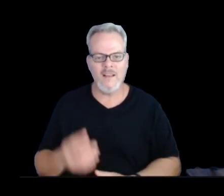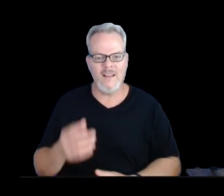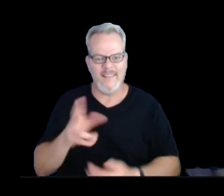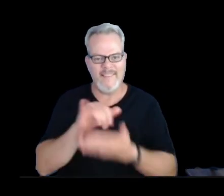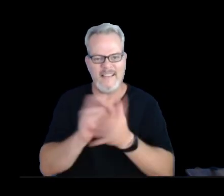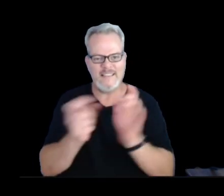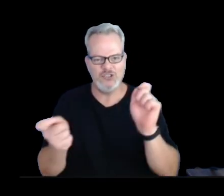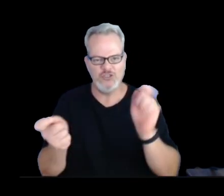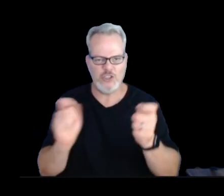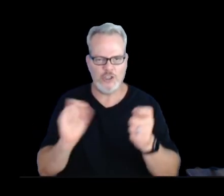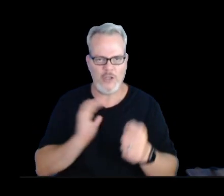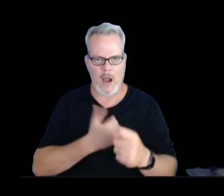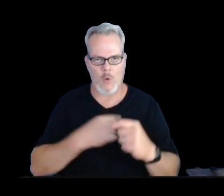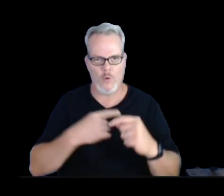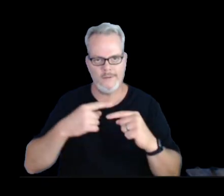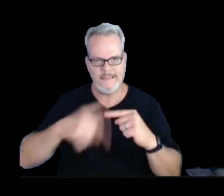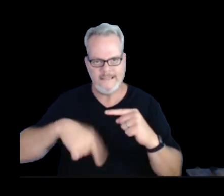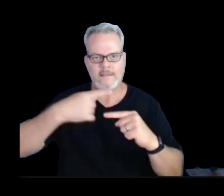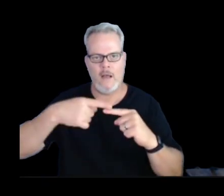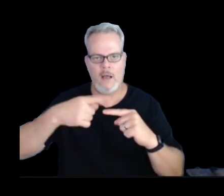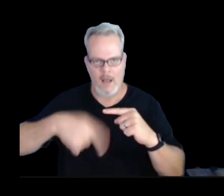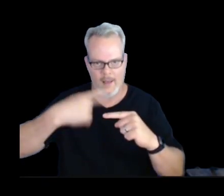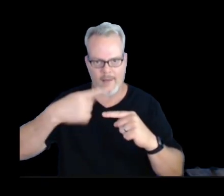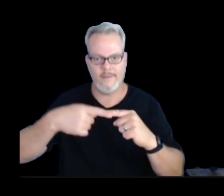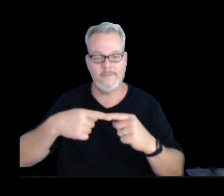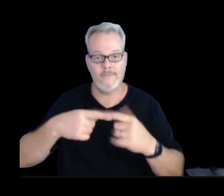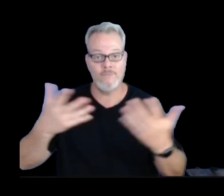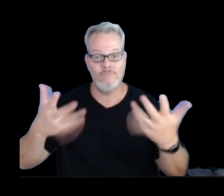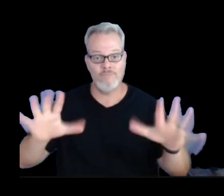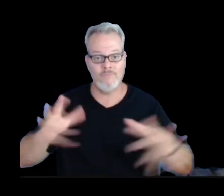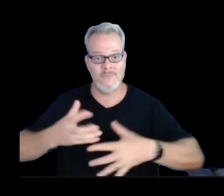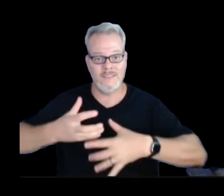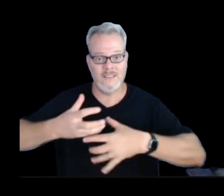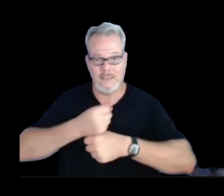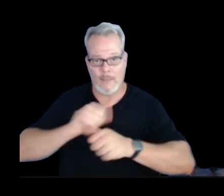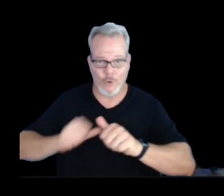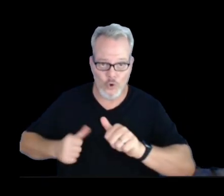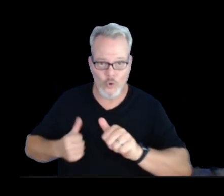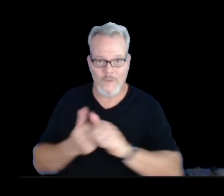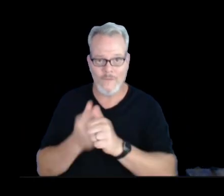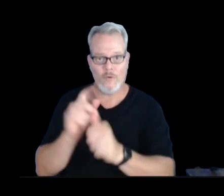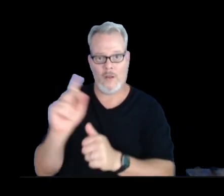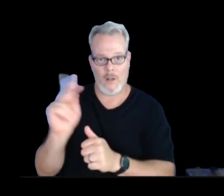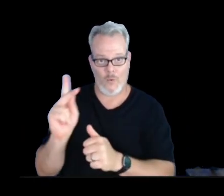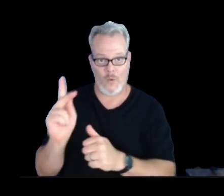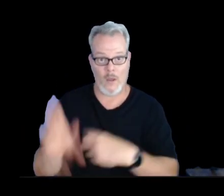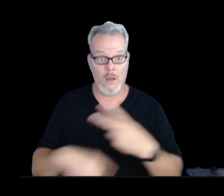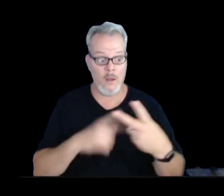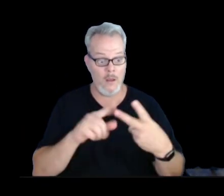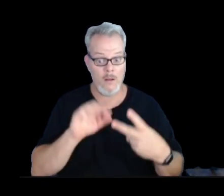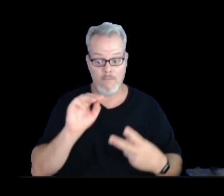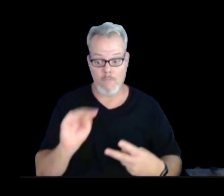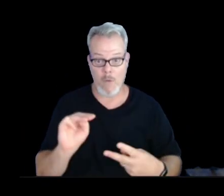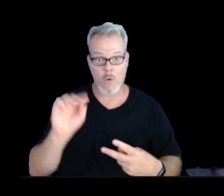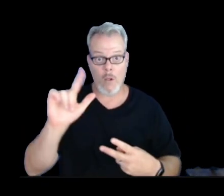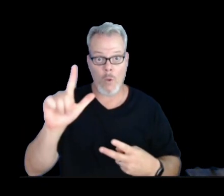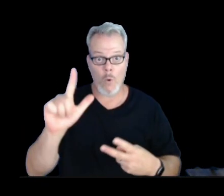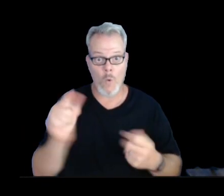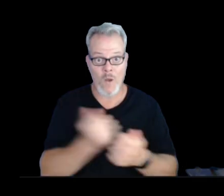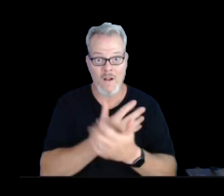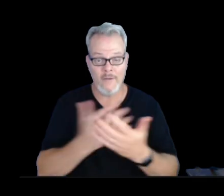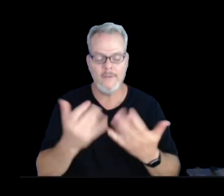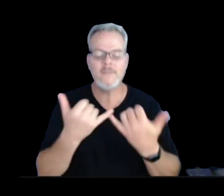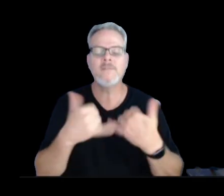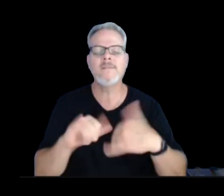to some degree here. And that's our summary for Kilauea. Quickly on Mauna Loa, things are very quiet still under the summit with